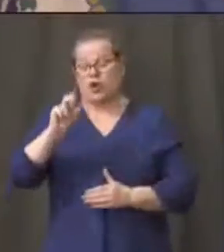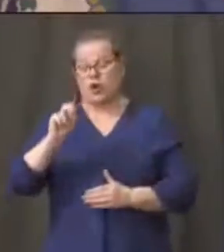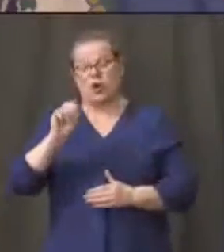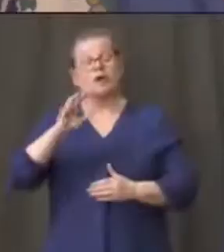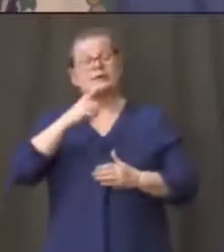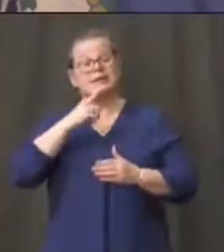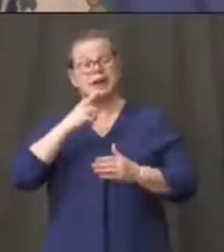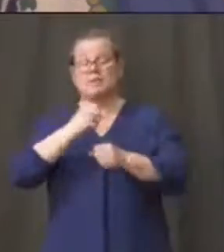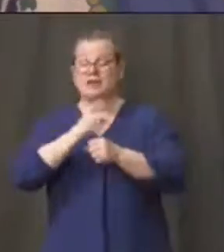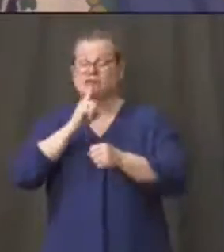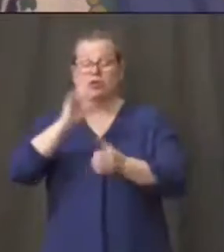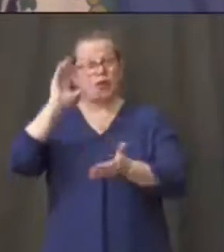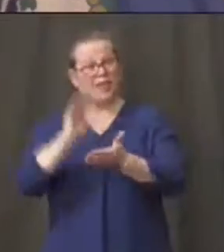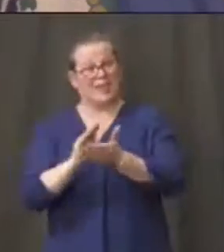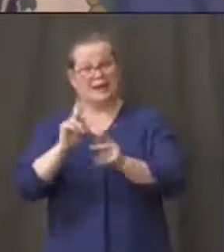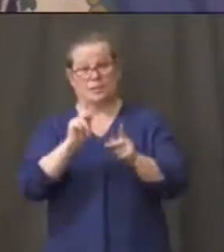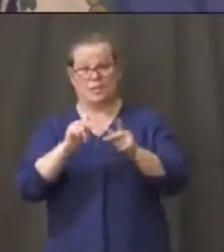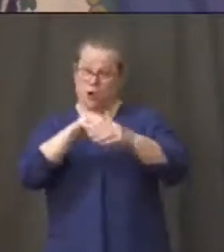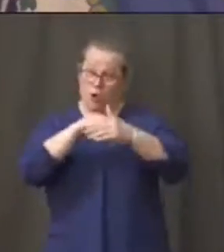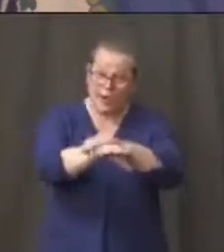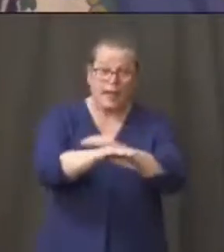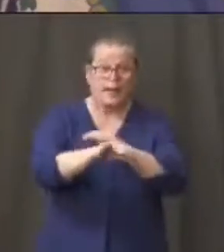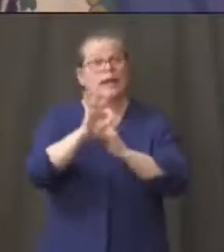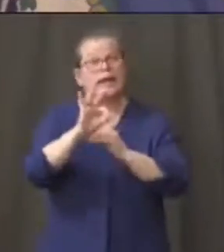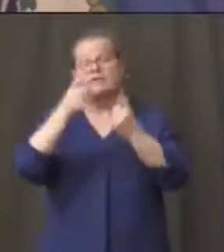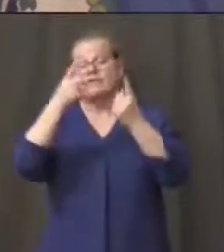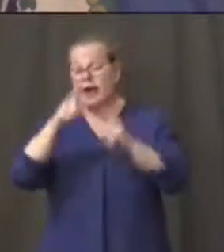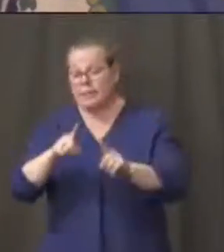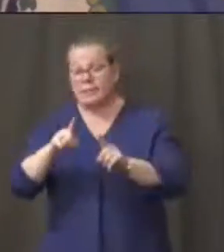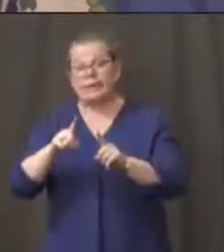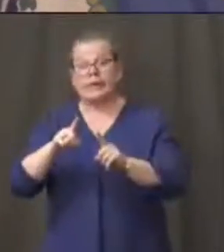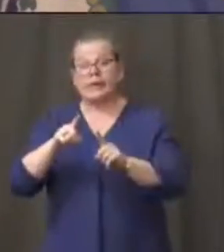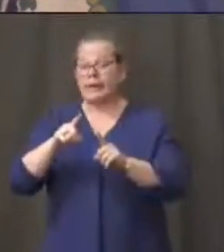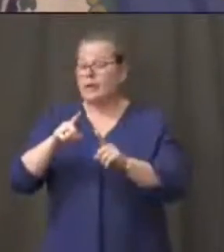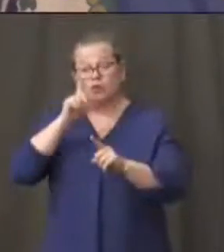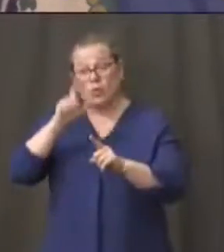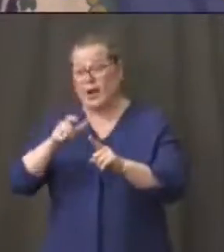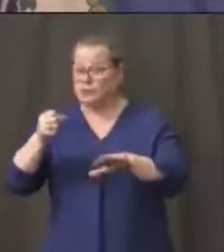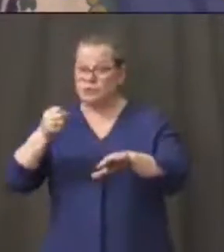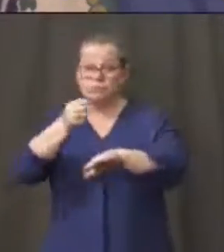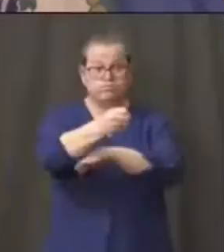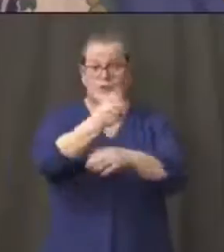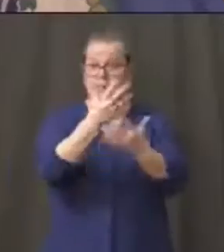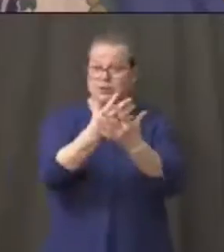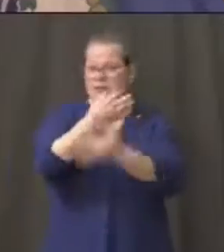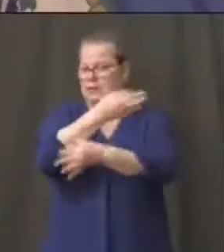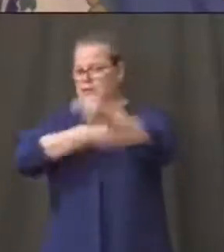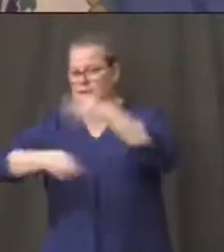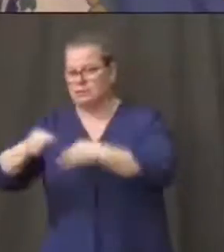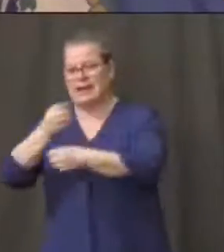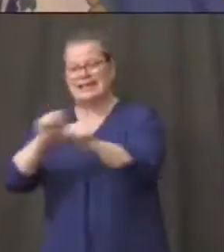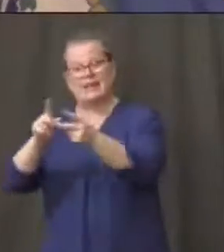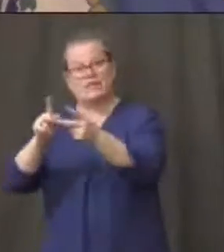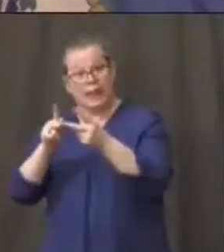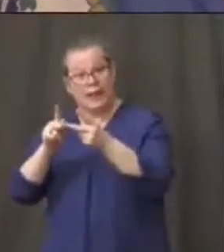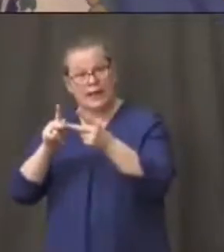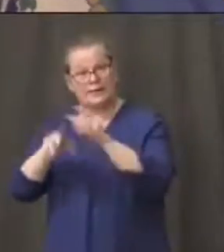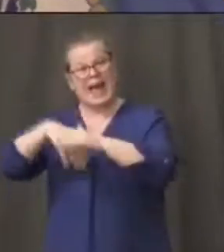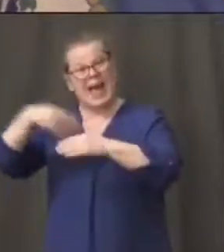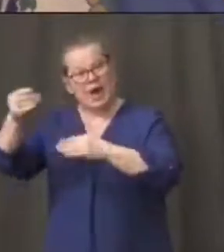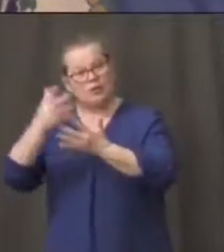in if there's any way they can stay out in a safe environment and look at all the folks who are the most vulnerable within the